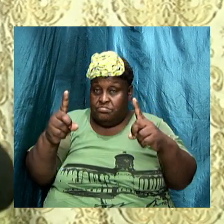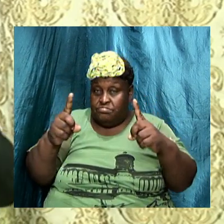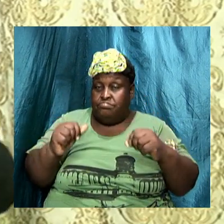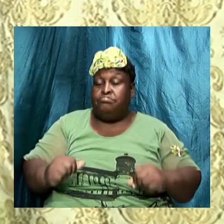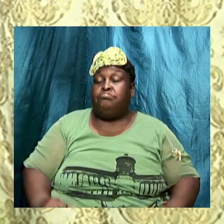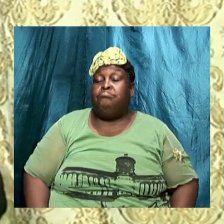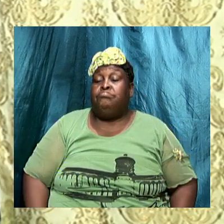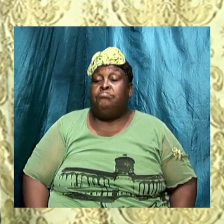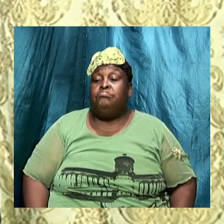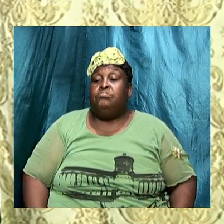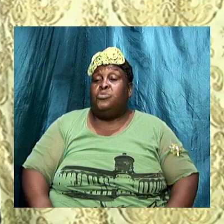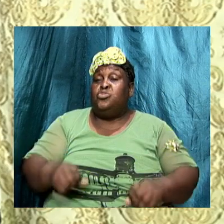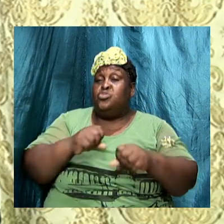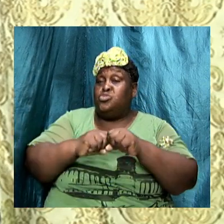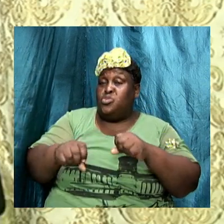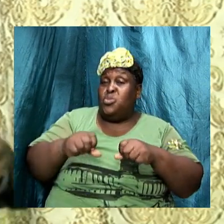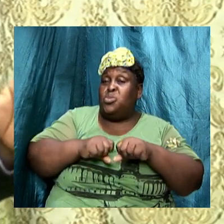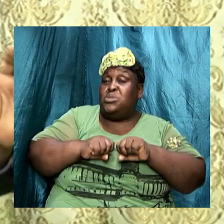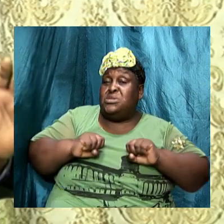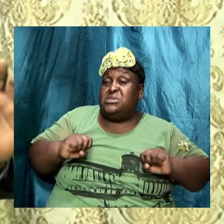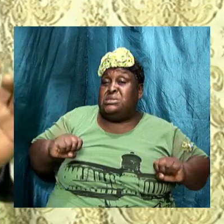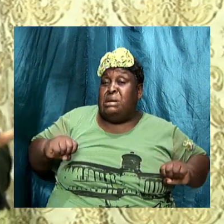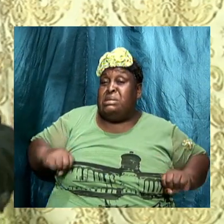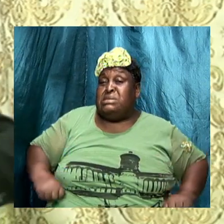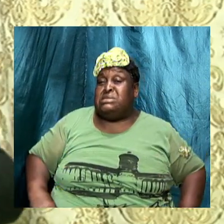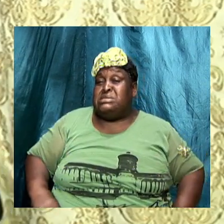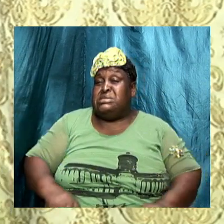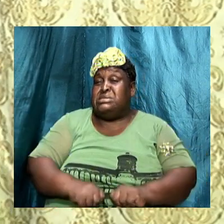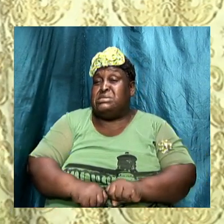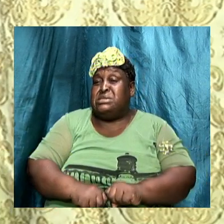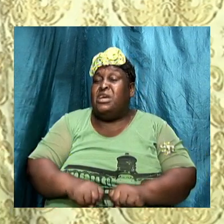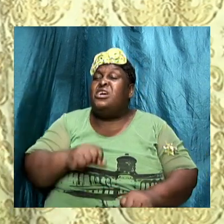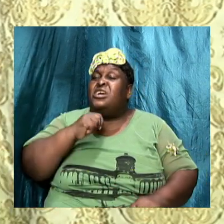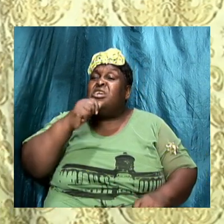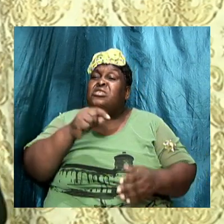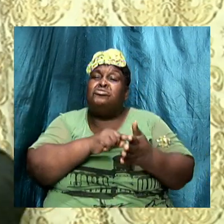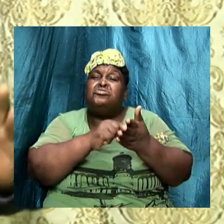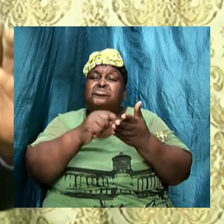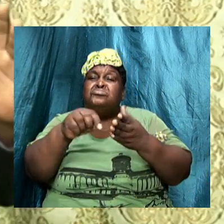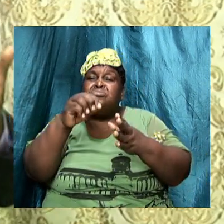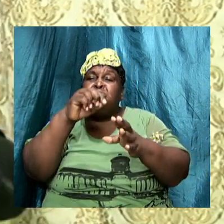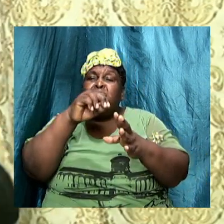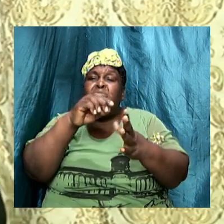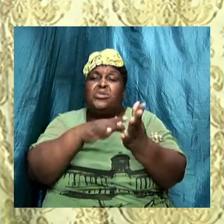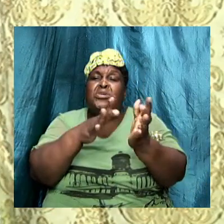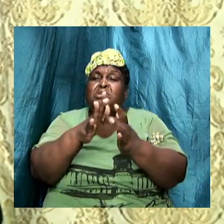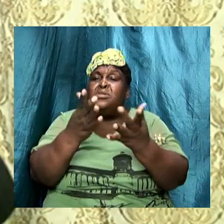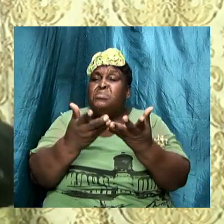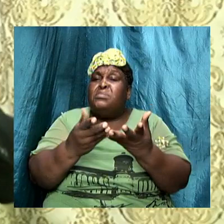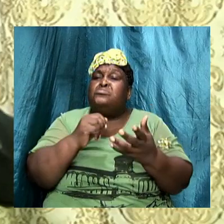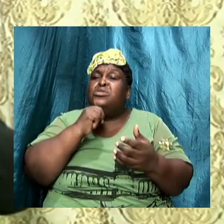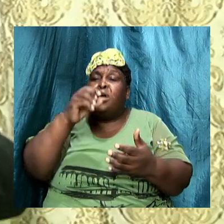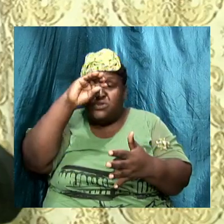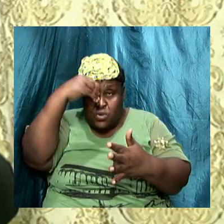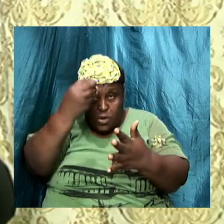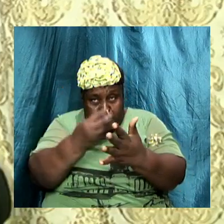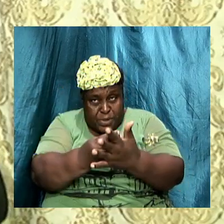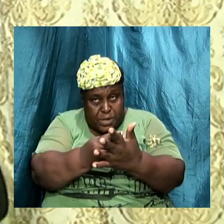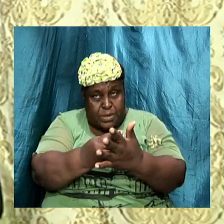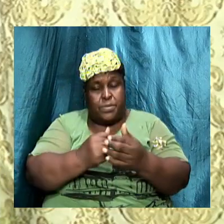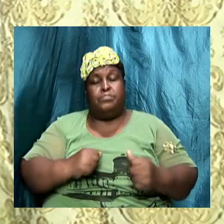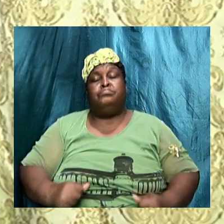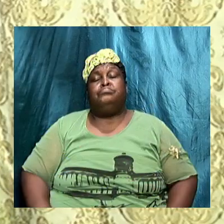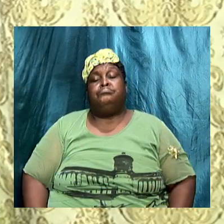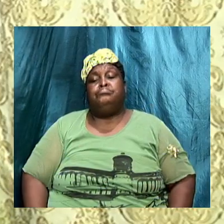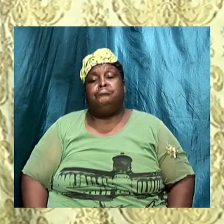so the Sadducees they said if it's not written in the Bible amen they are not going to obey and I want to warn